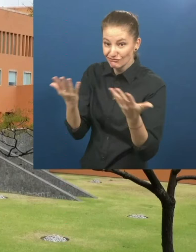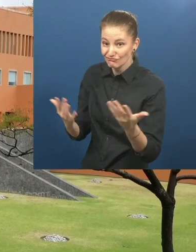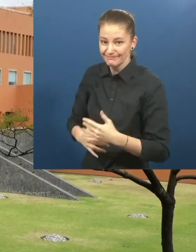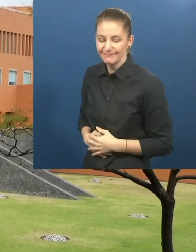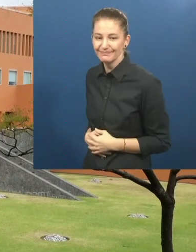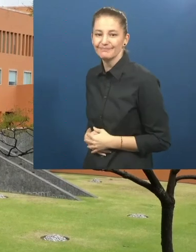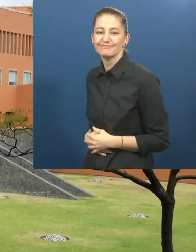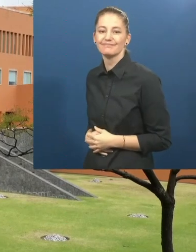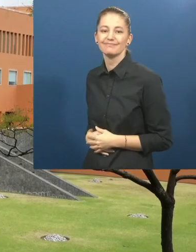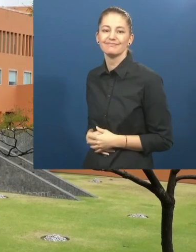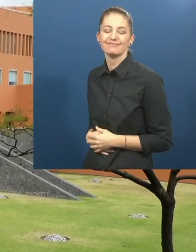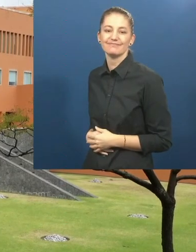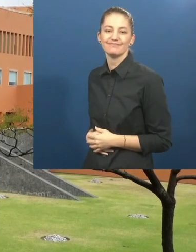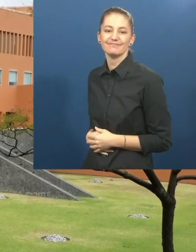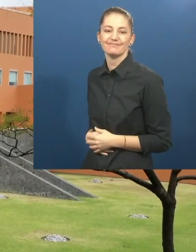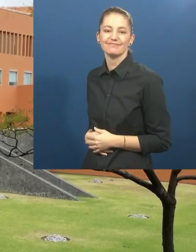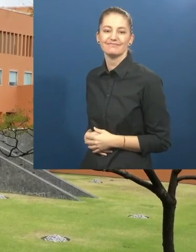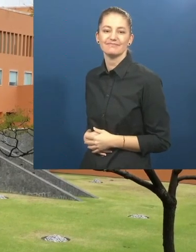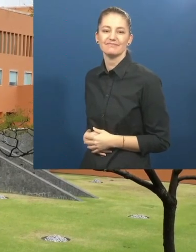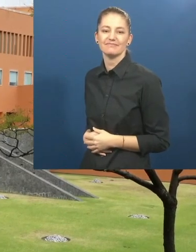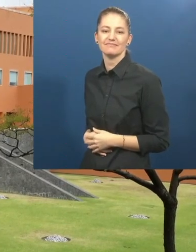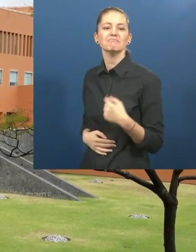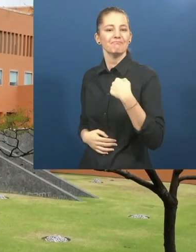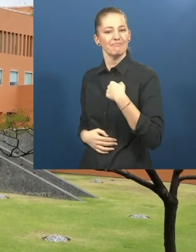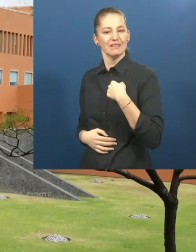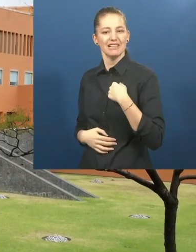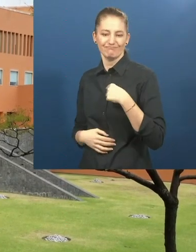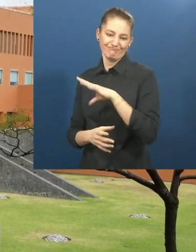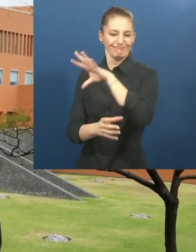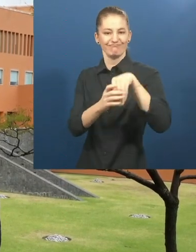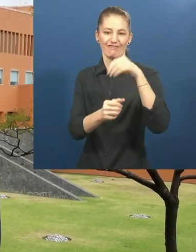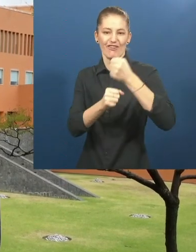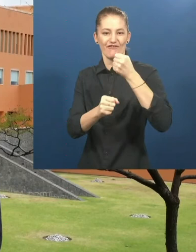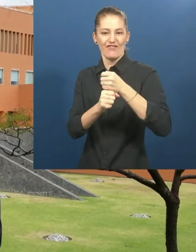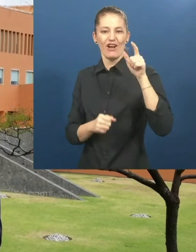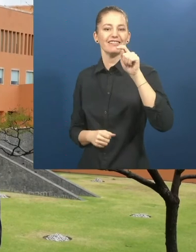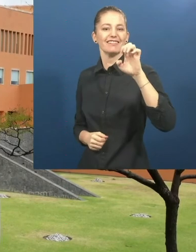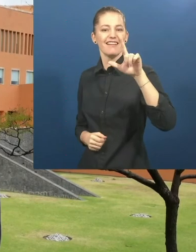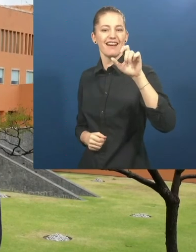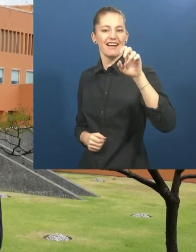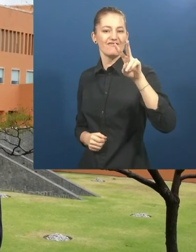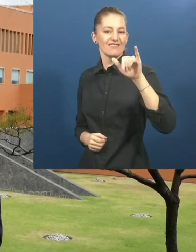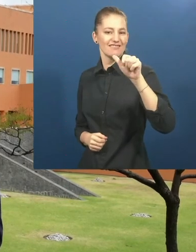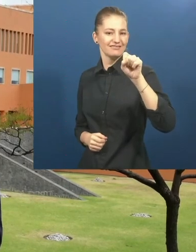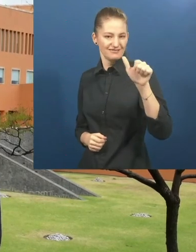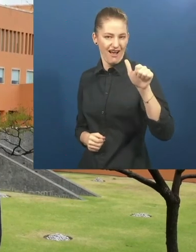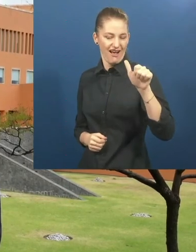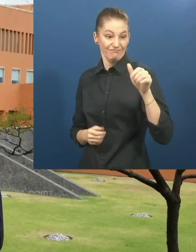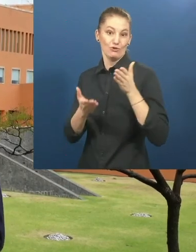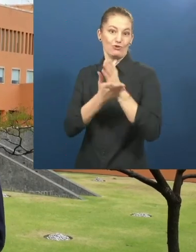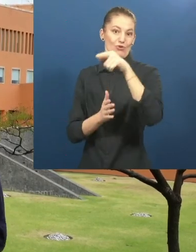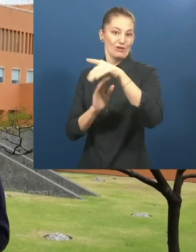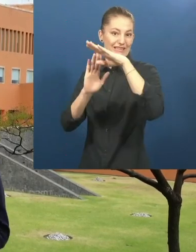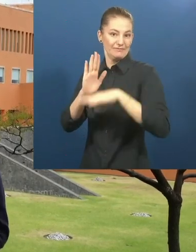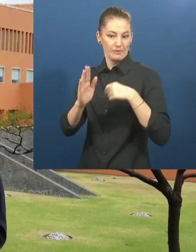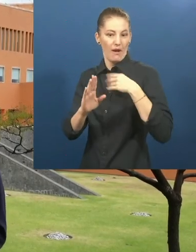Yo llegué aquí a Televisa por medio de Entrale. Y la verdad me abrieron las puertas, fue la mejor opción que yo tenía.